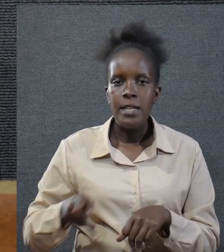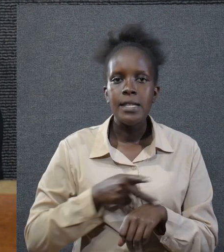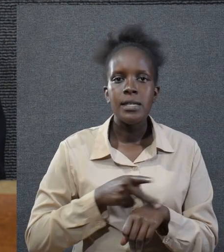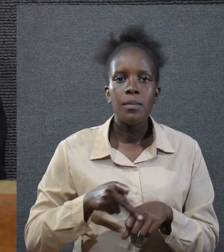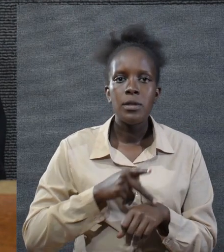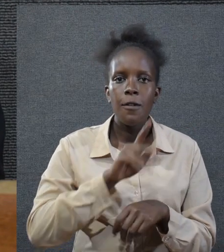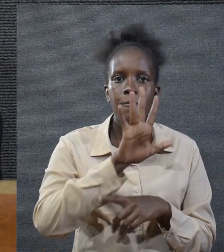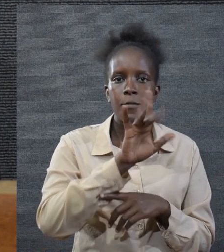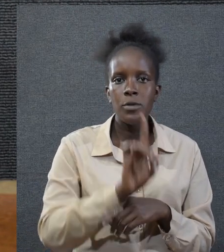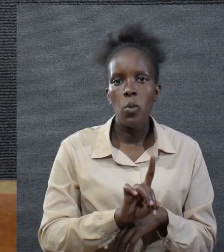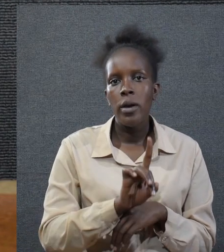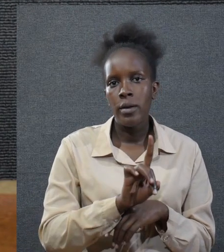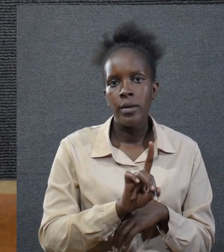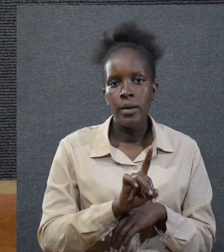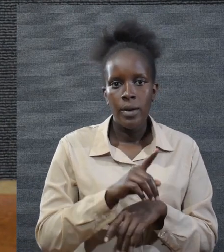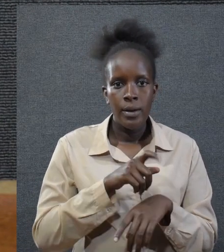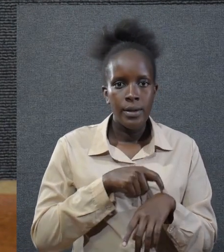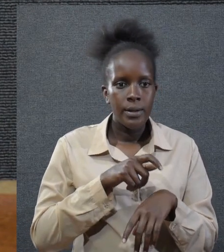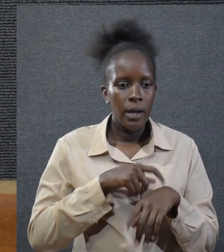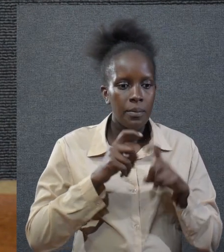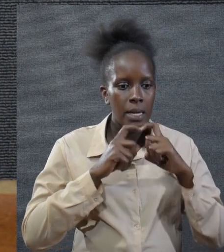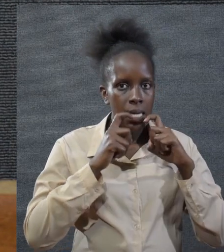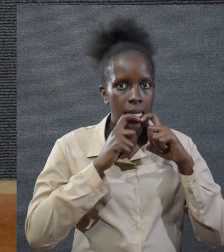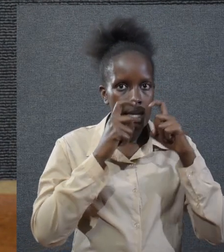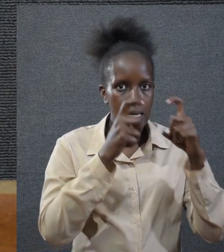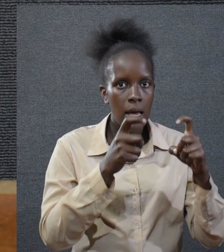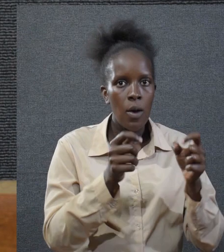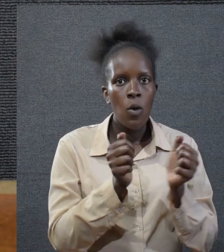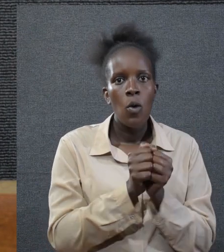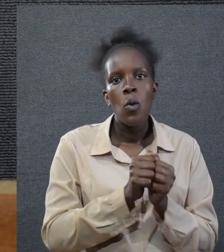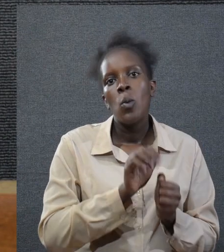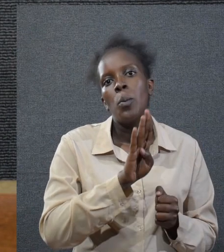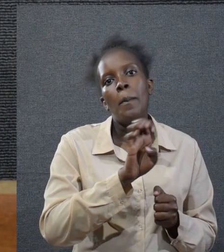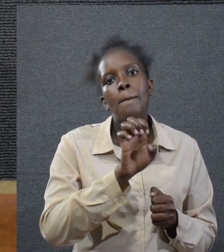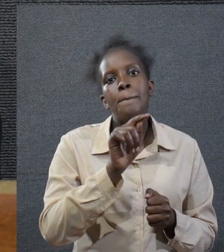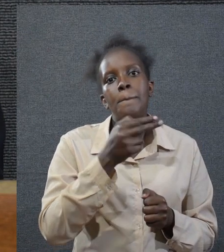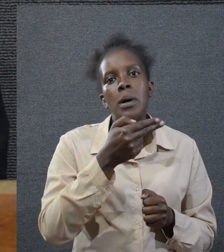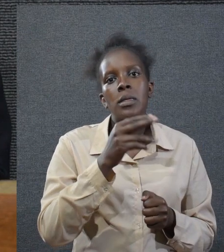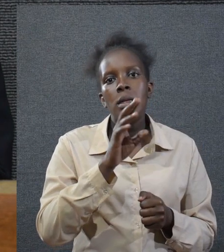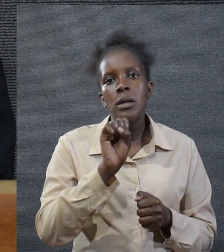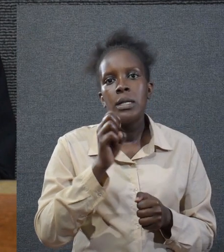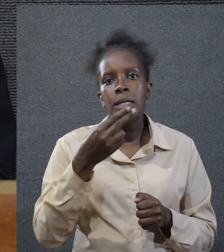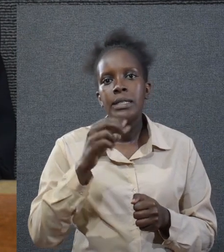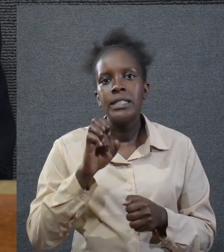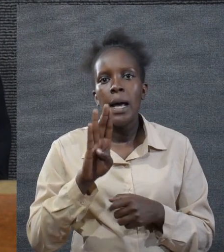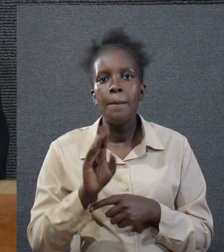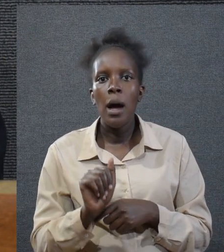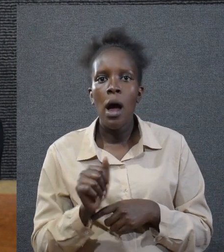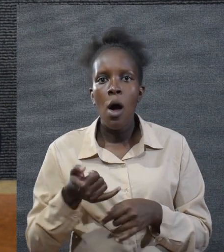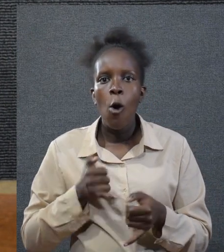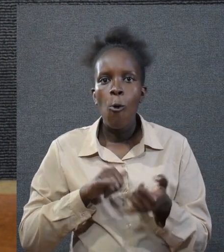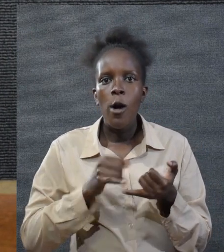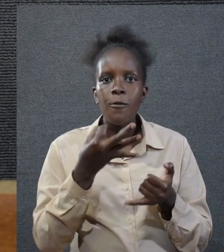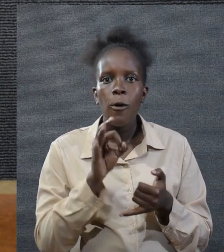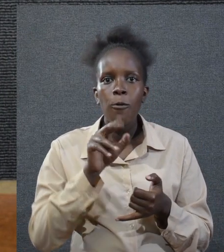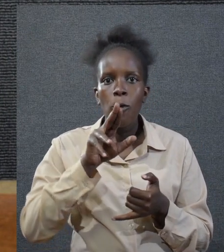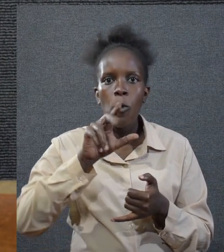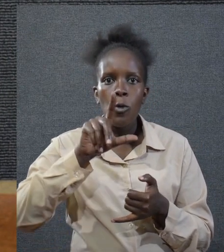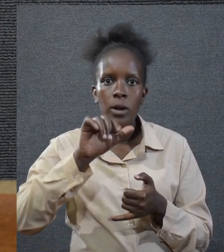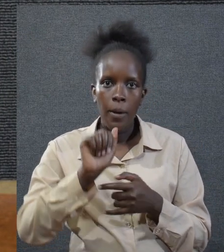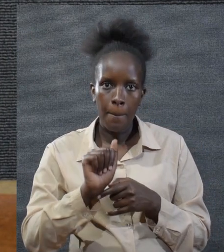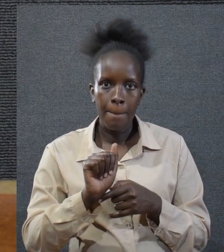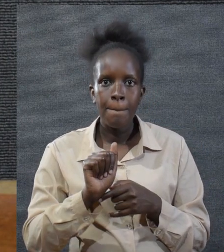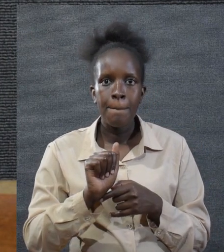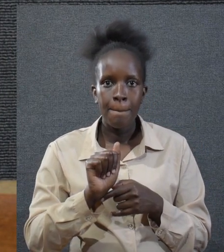David in Psalms 51 when he sinned with Beersheba, wife